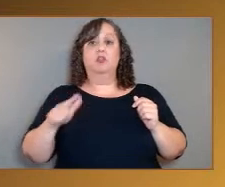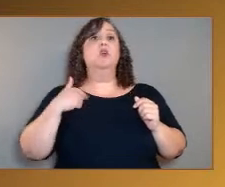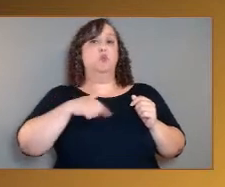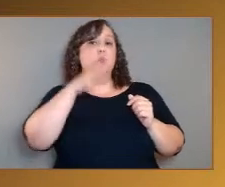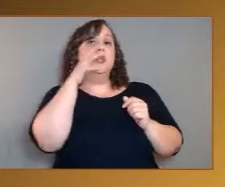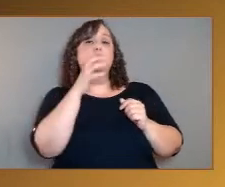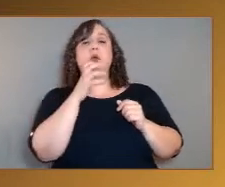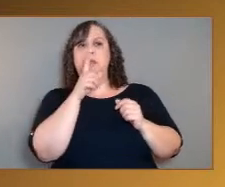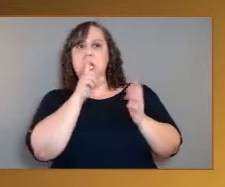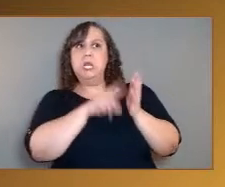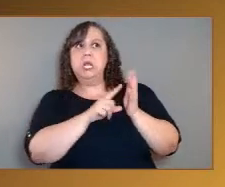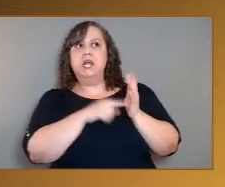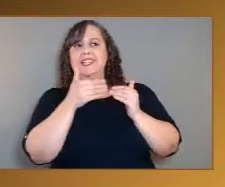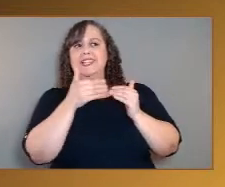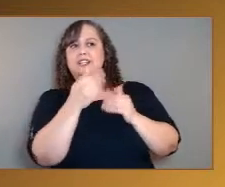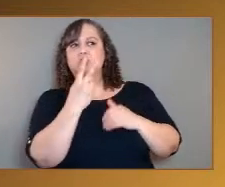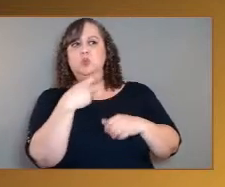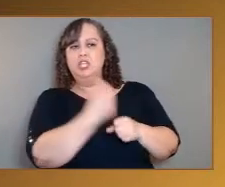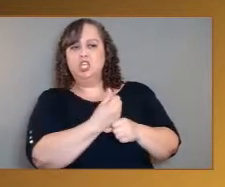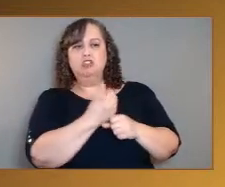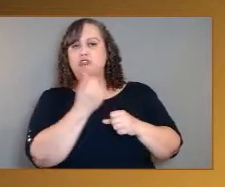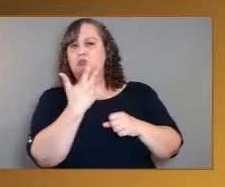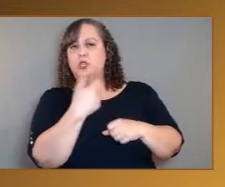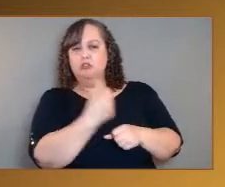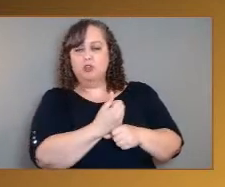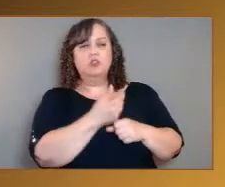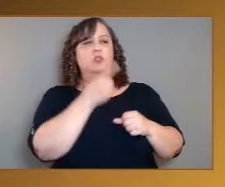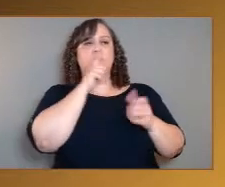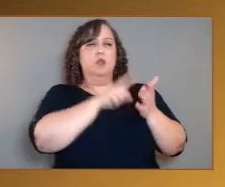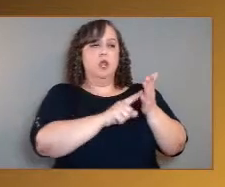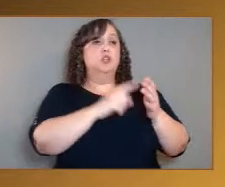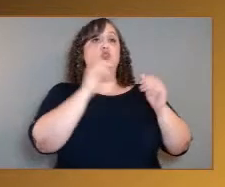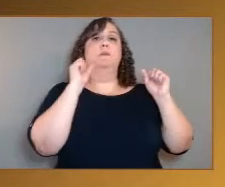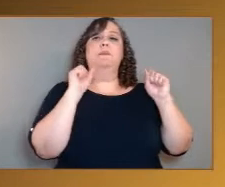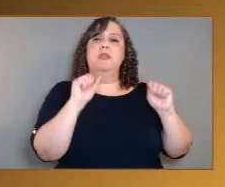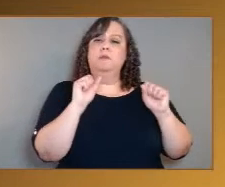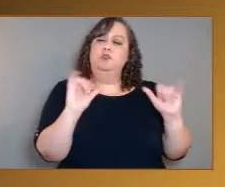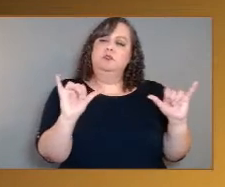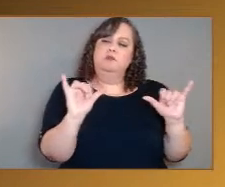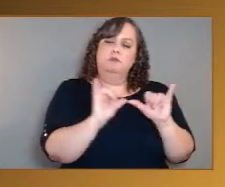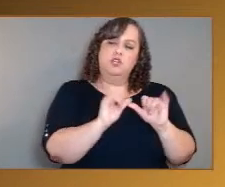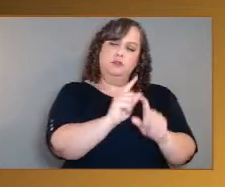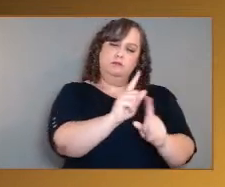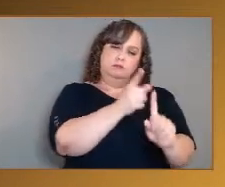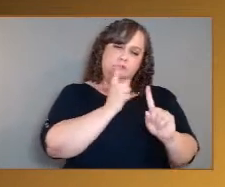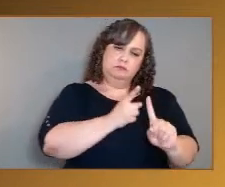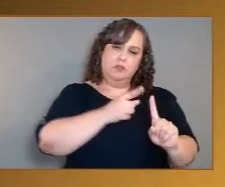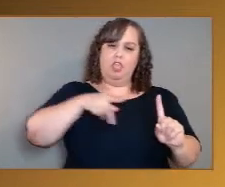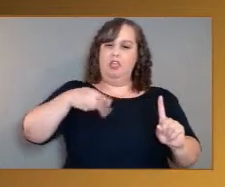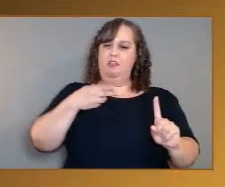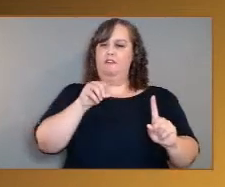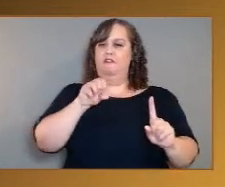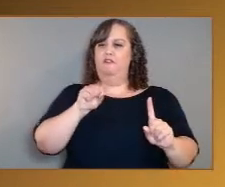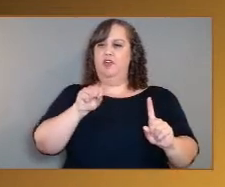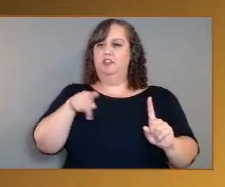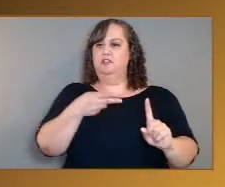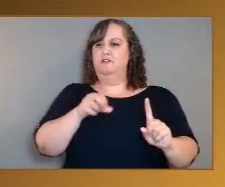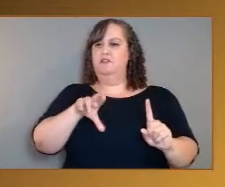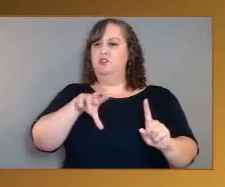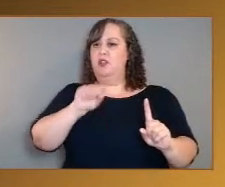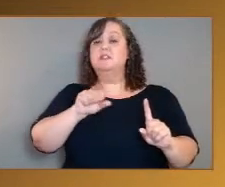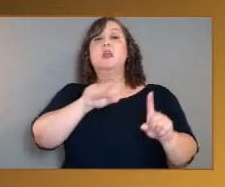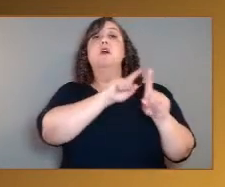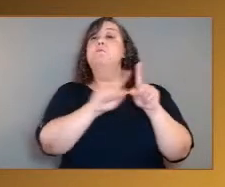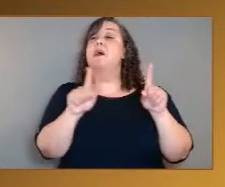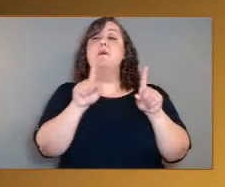specifically measure the phosphine. That's such an exciting possibility for Venus. The bigger point, though, is we will measure the chemical context of